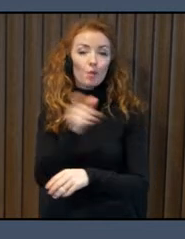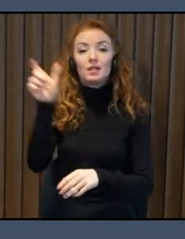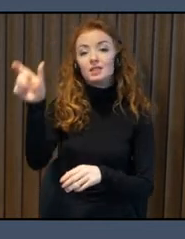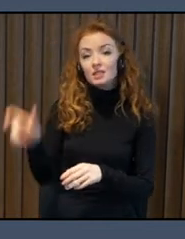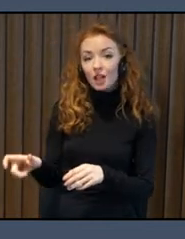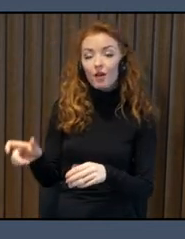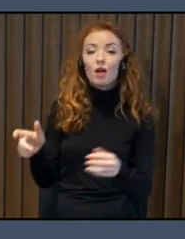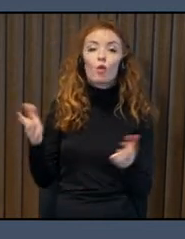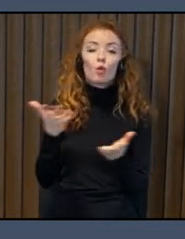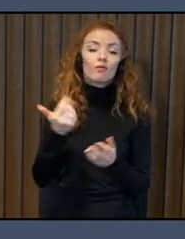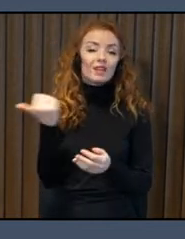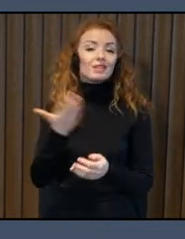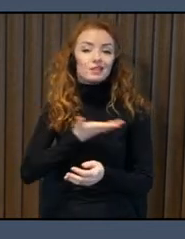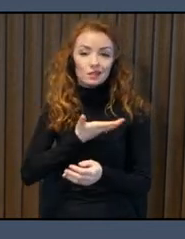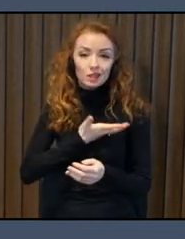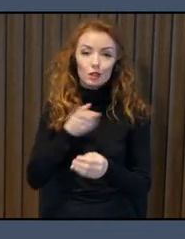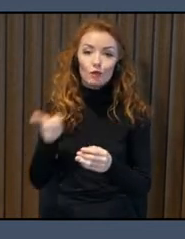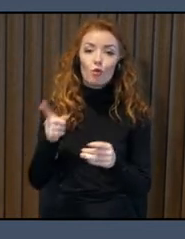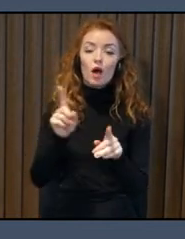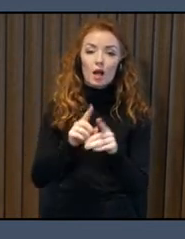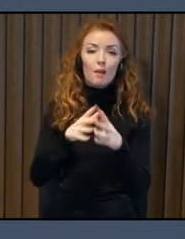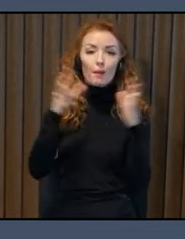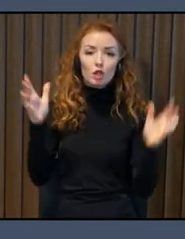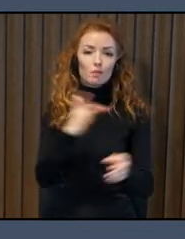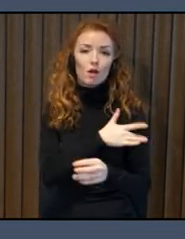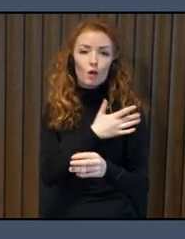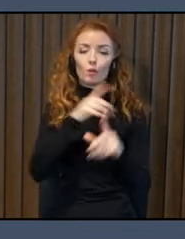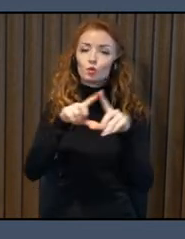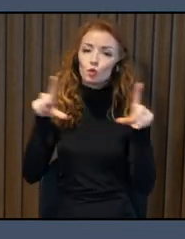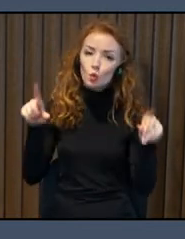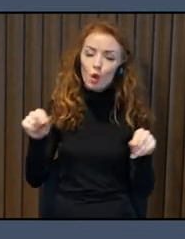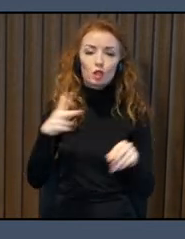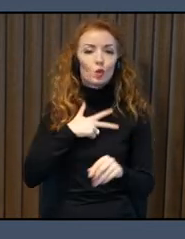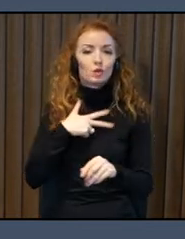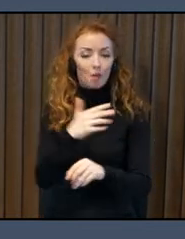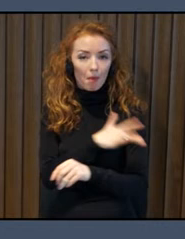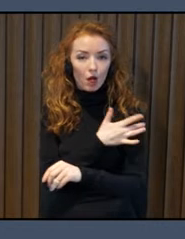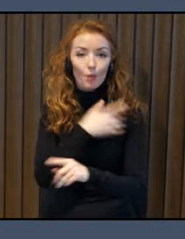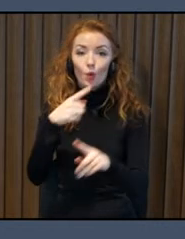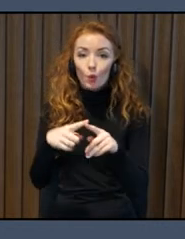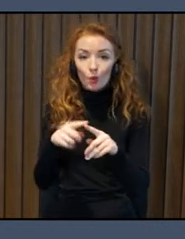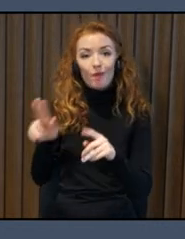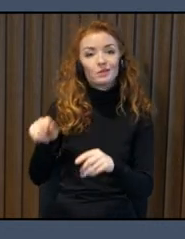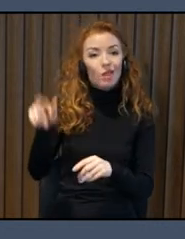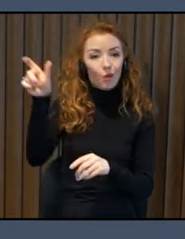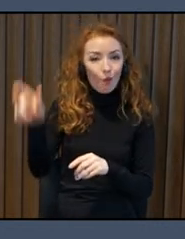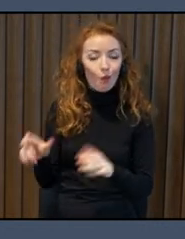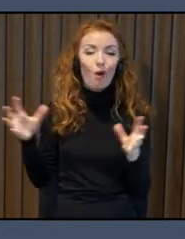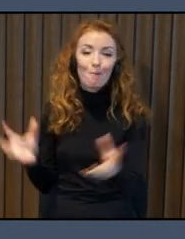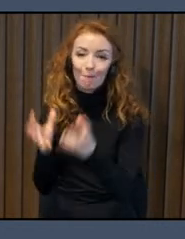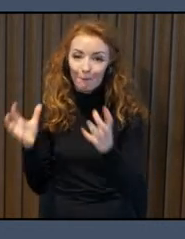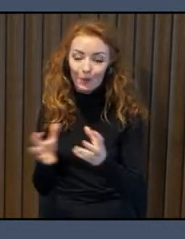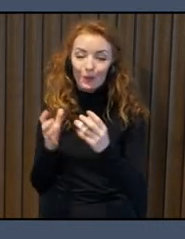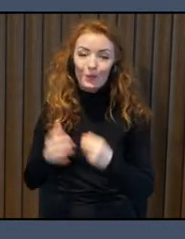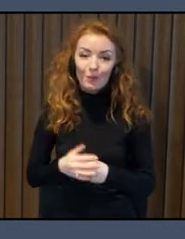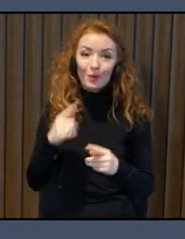extensive services include schools, social services, and care for the elderly, and almost 10,000 out of our 12,000 employees